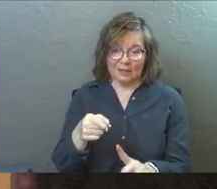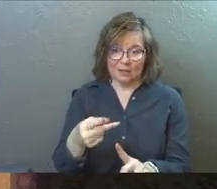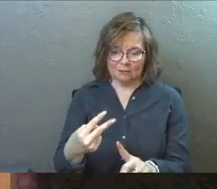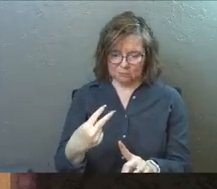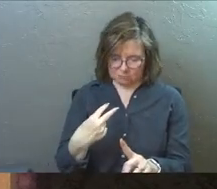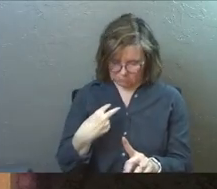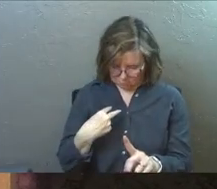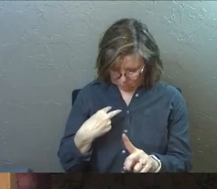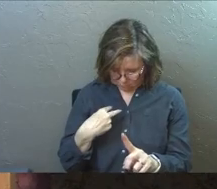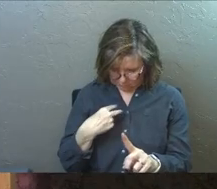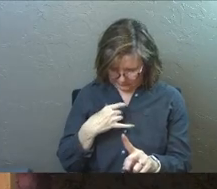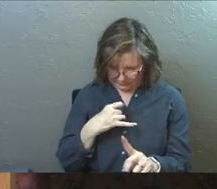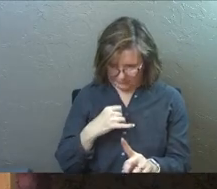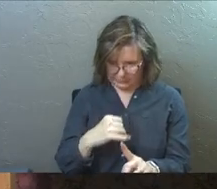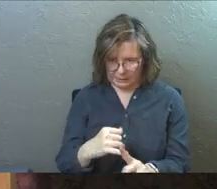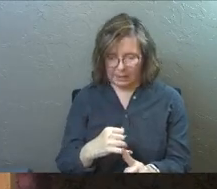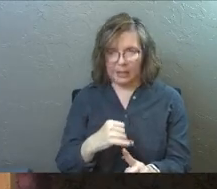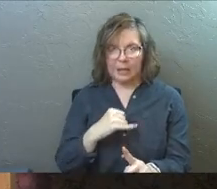them.